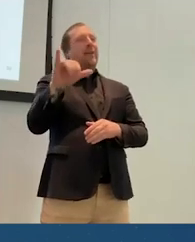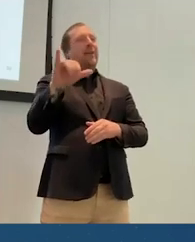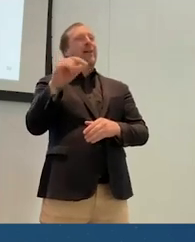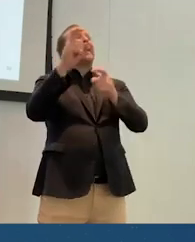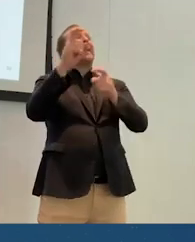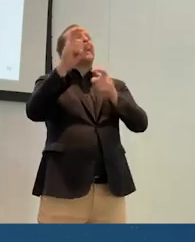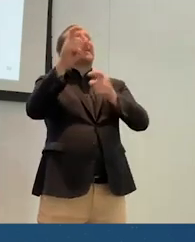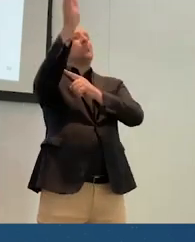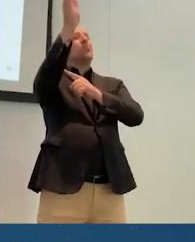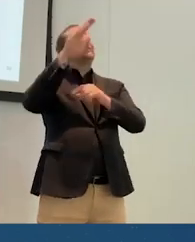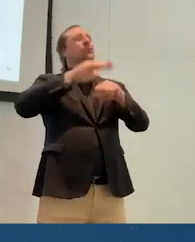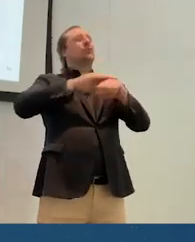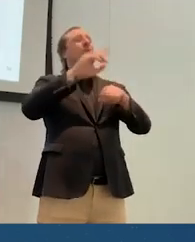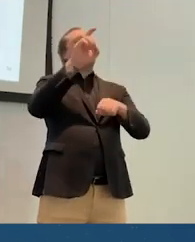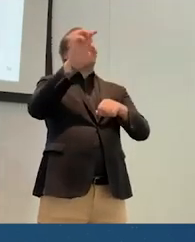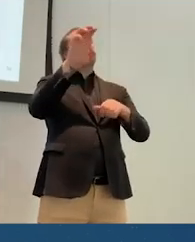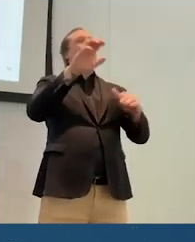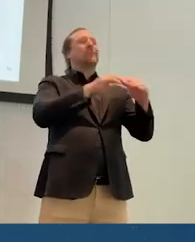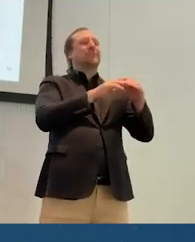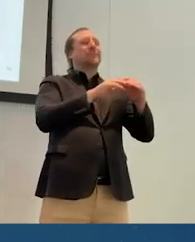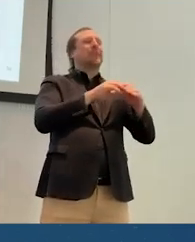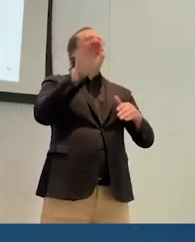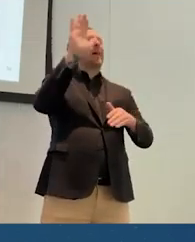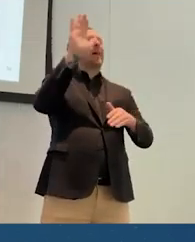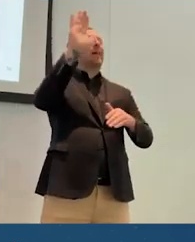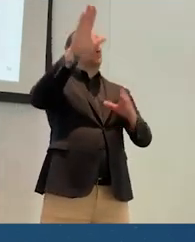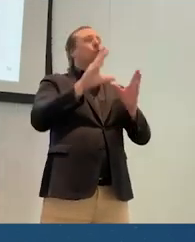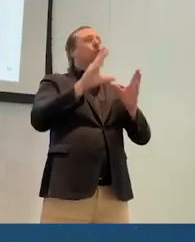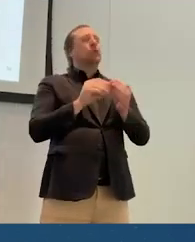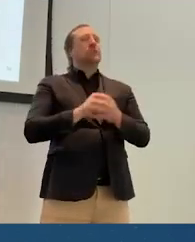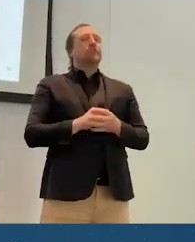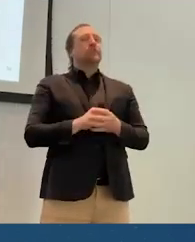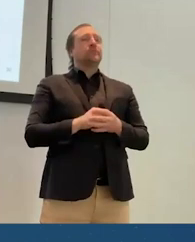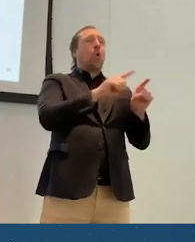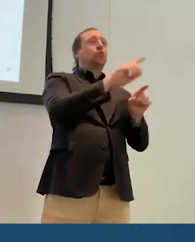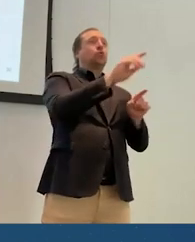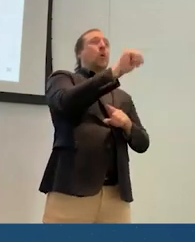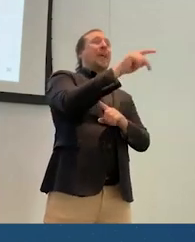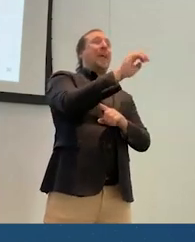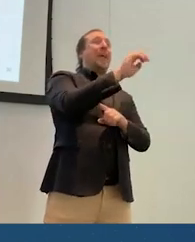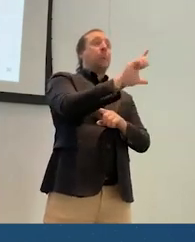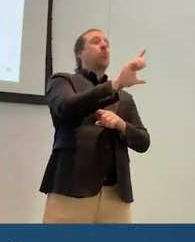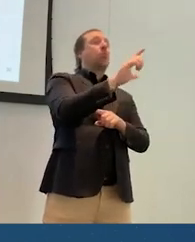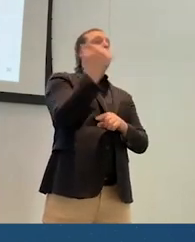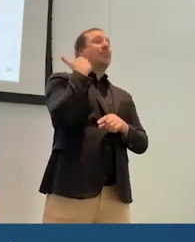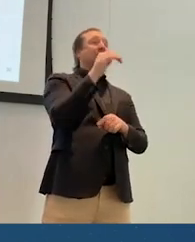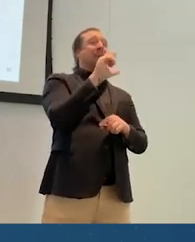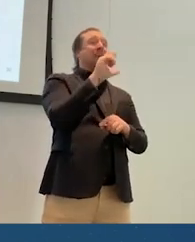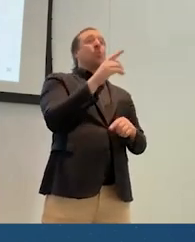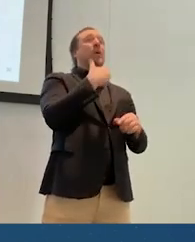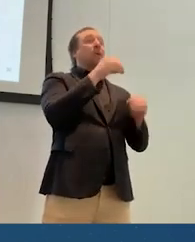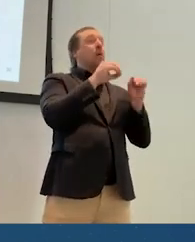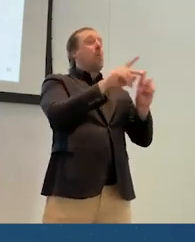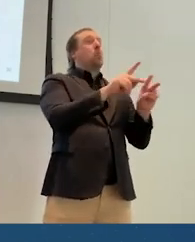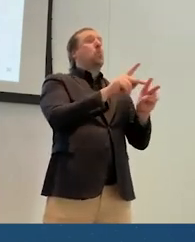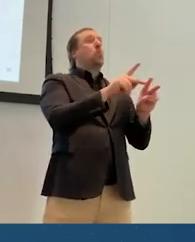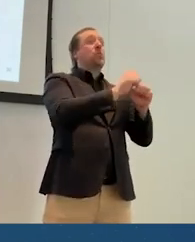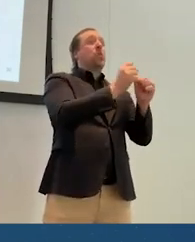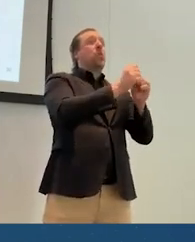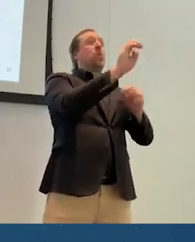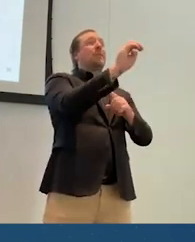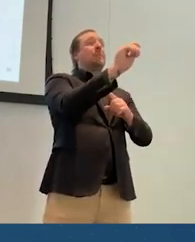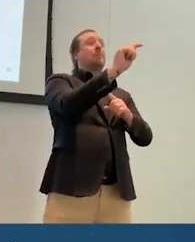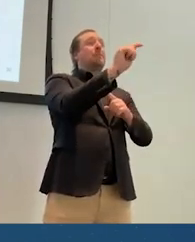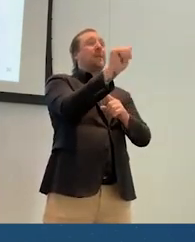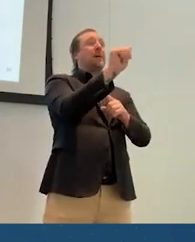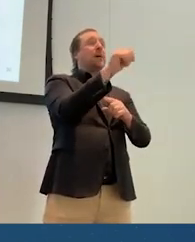of XR accessibility. Additionally, in April, we were amazed to have the opportunity to work with Meta